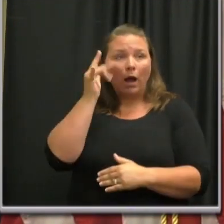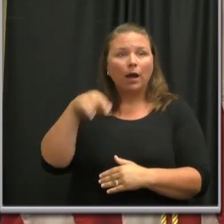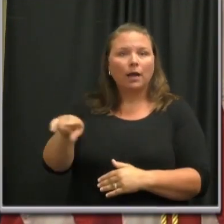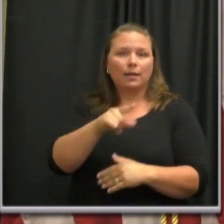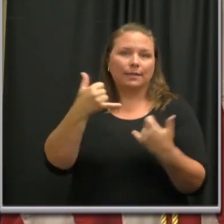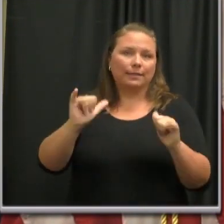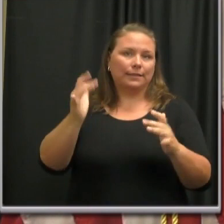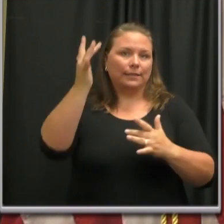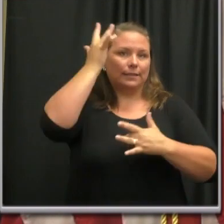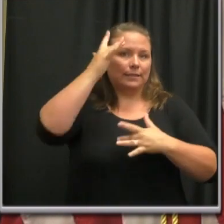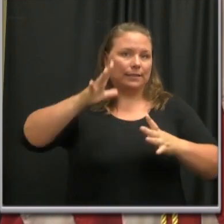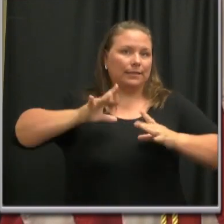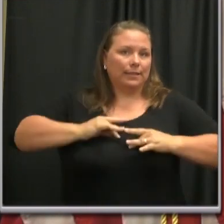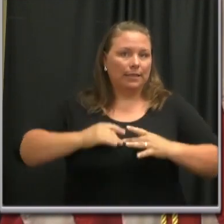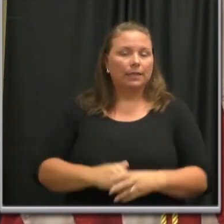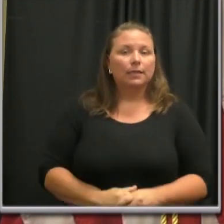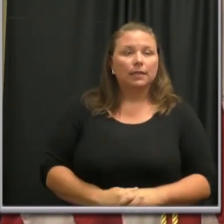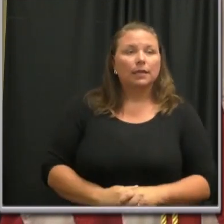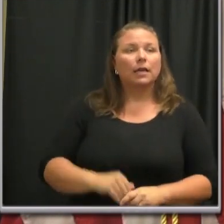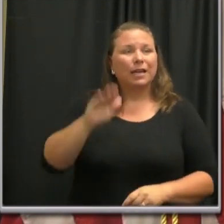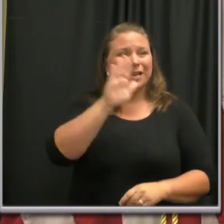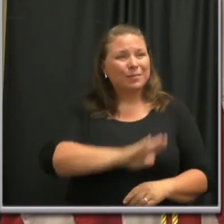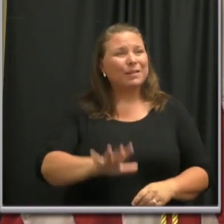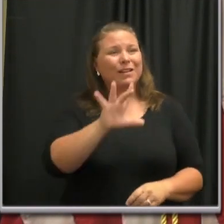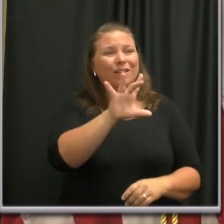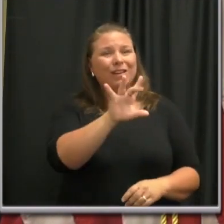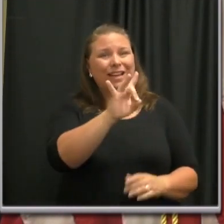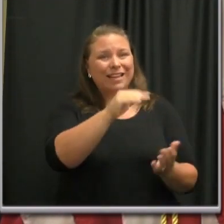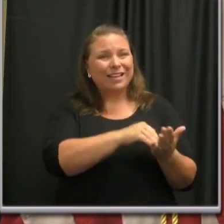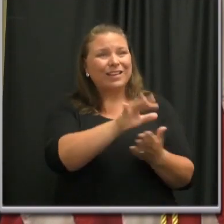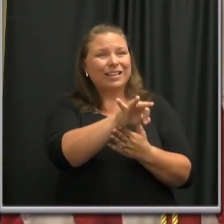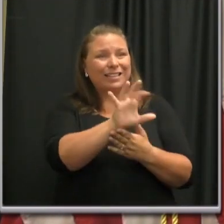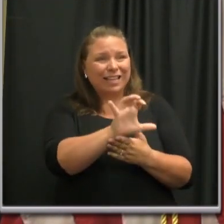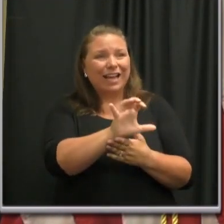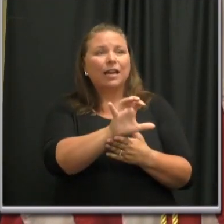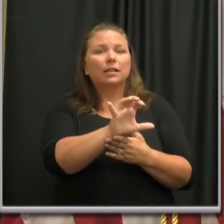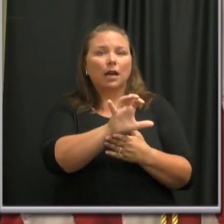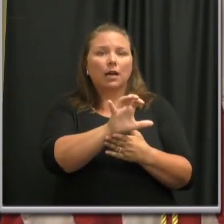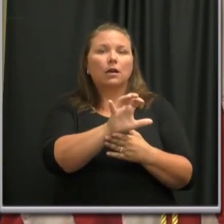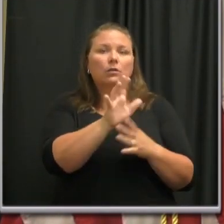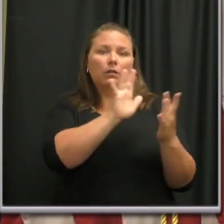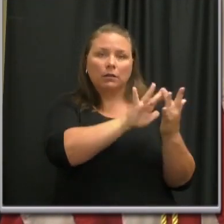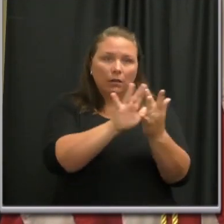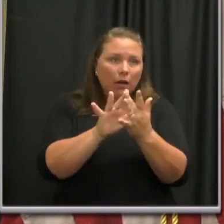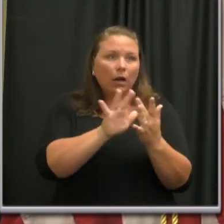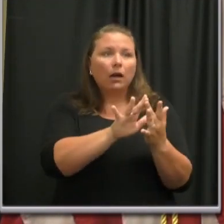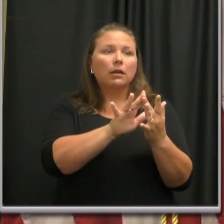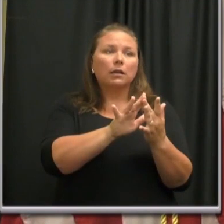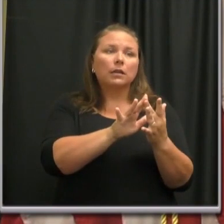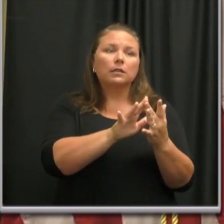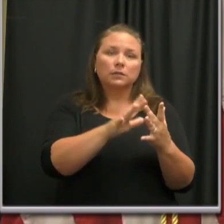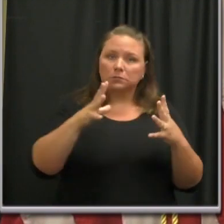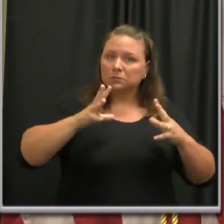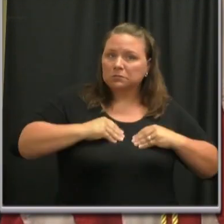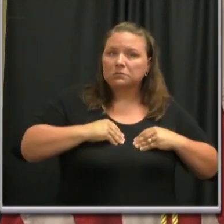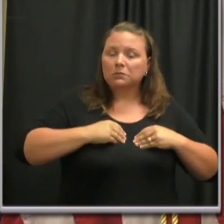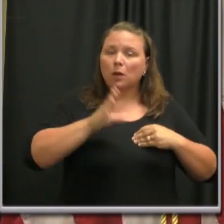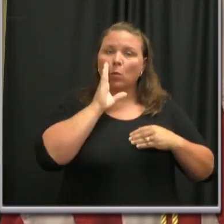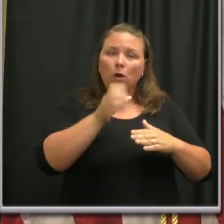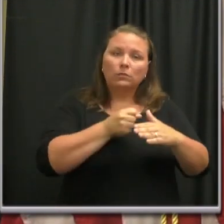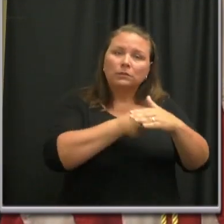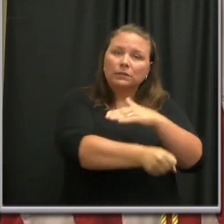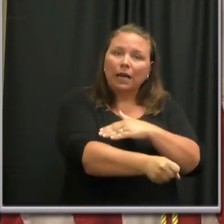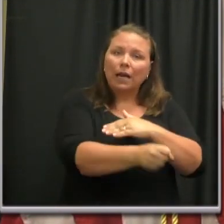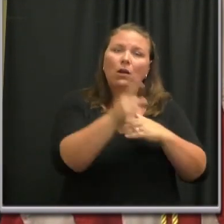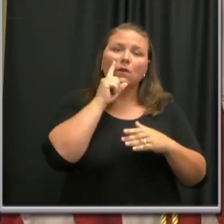cases. Approximately 8,900 contacts have been provided a verbal order to isolate themselves for the sake